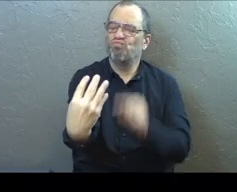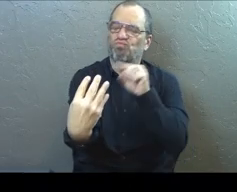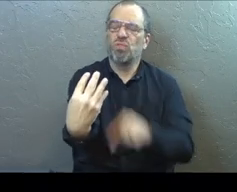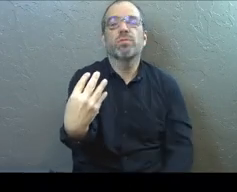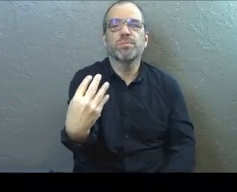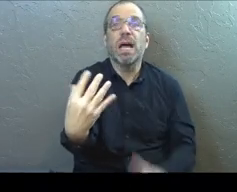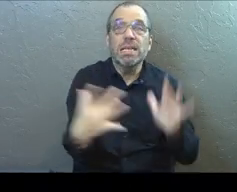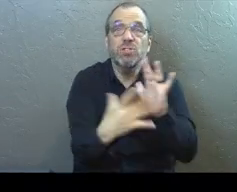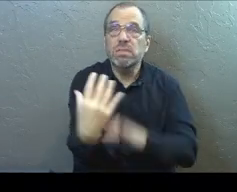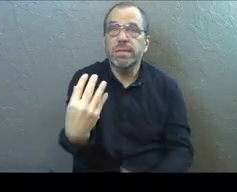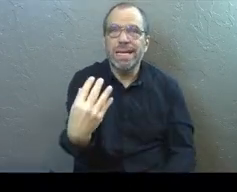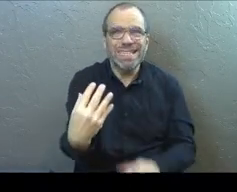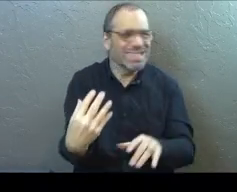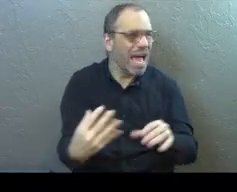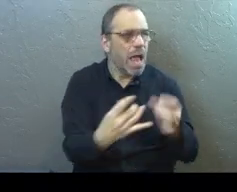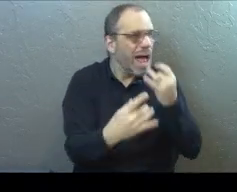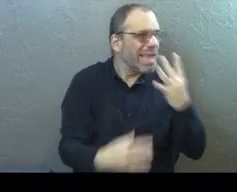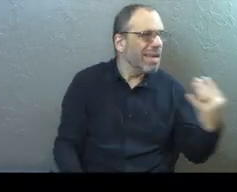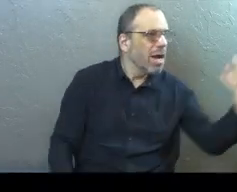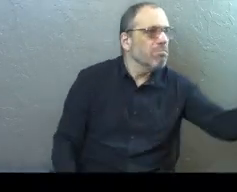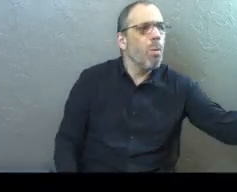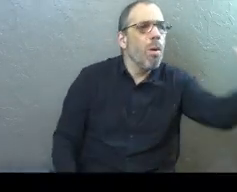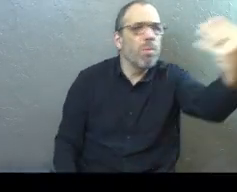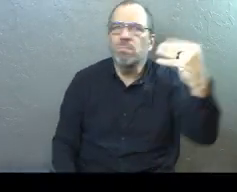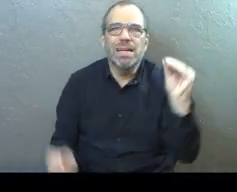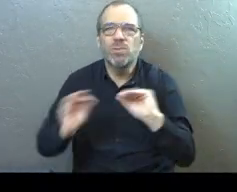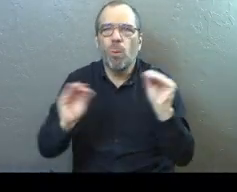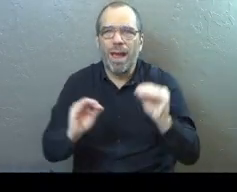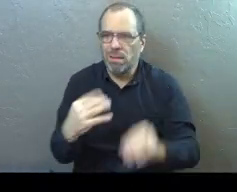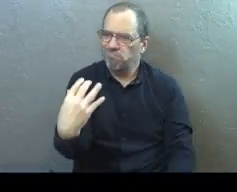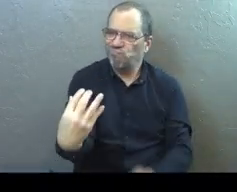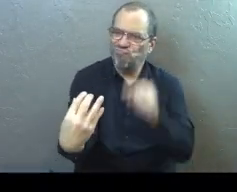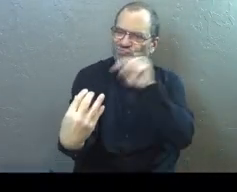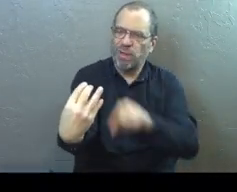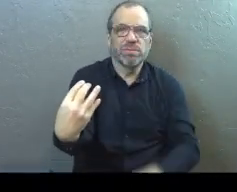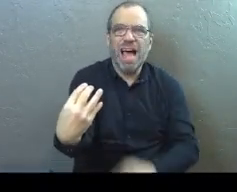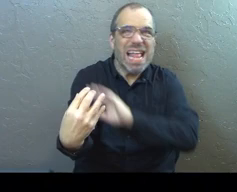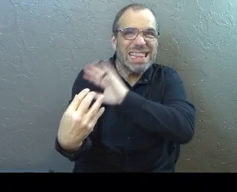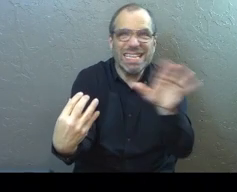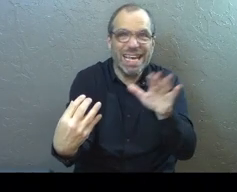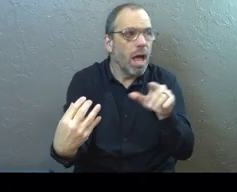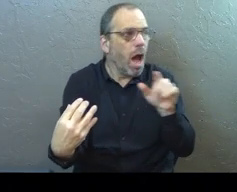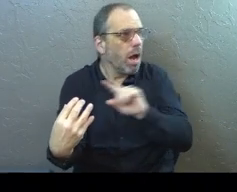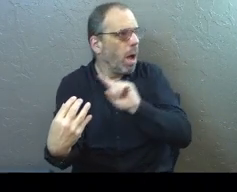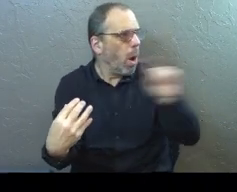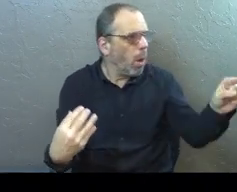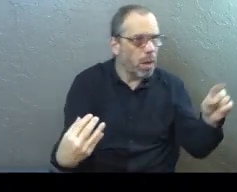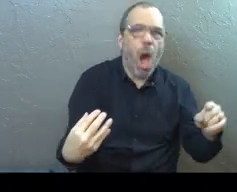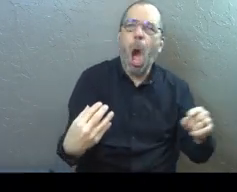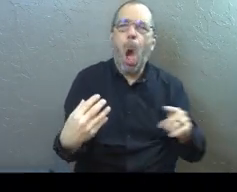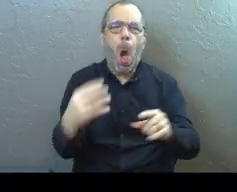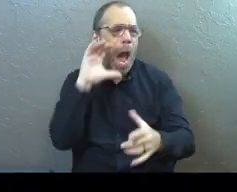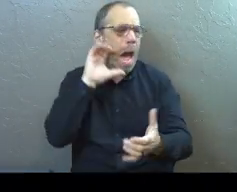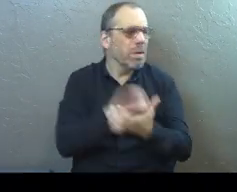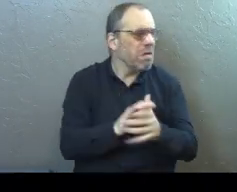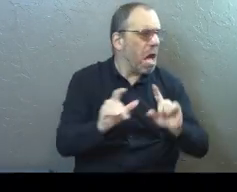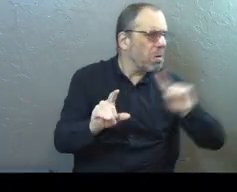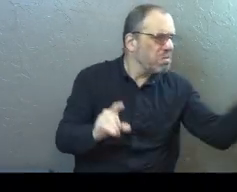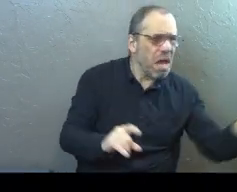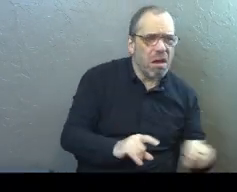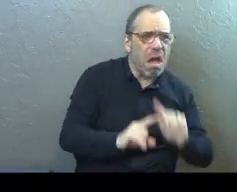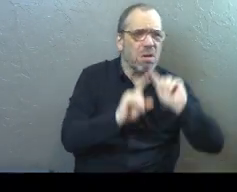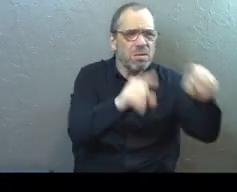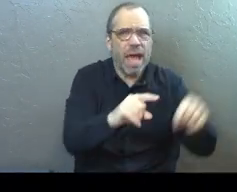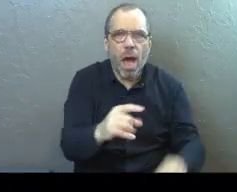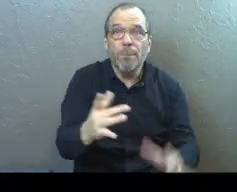He's the light of the world. There's not other places we can find that light. There's not other places we can go to. We're good at convincing ourselves that we can,